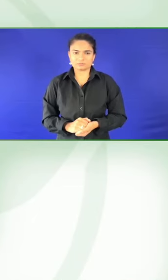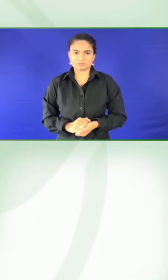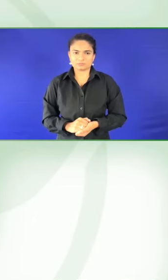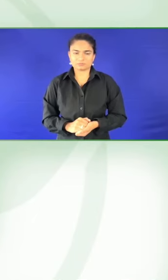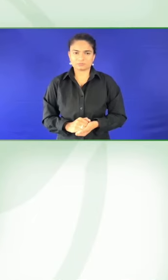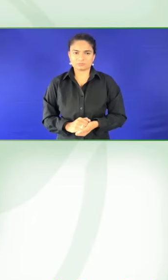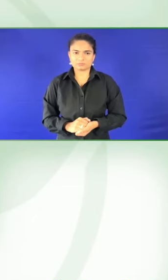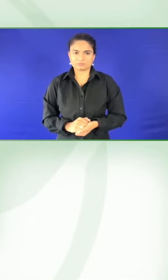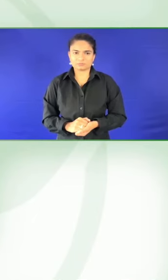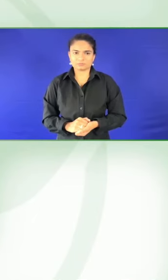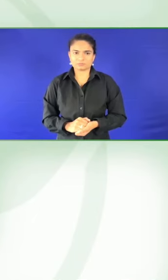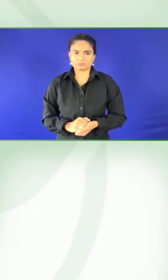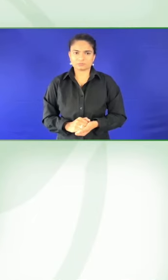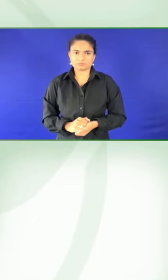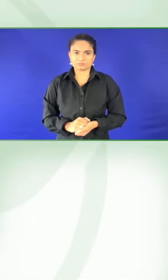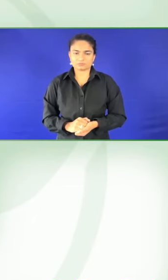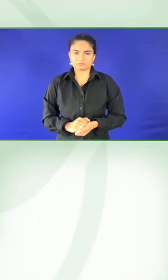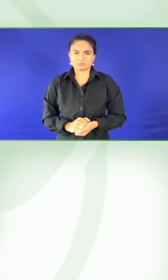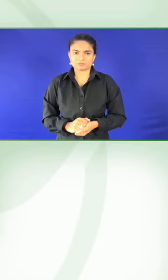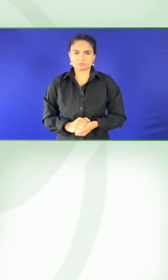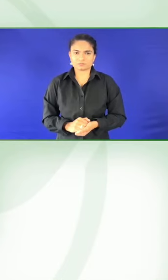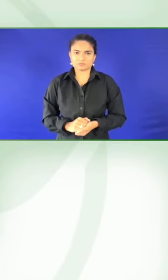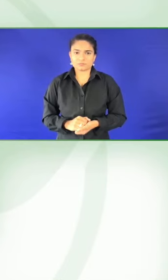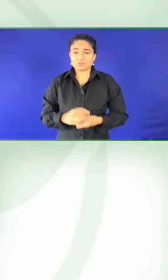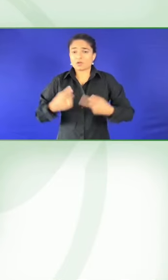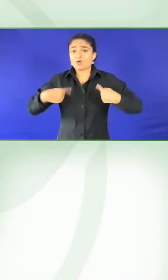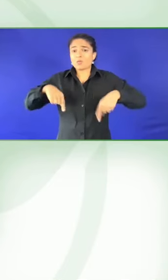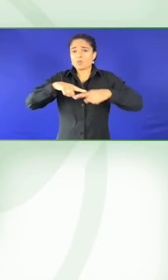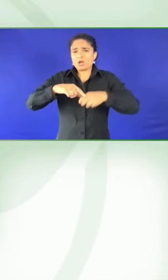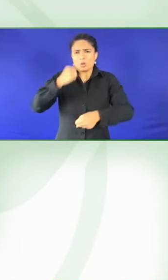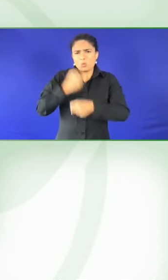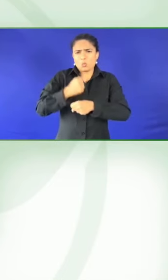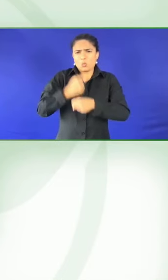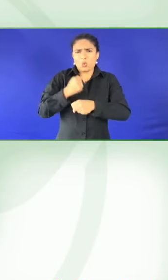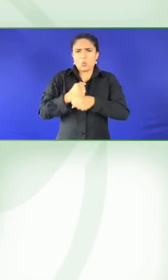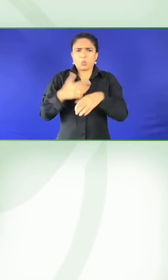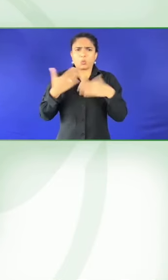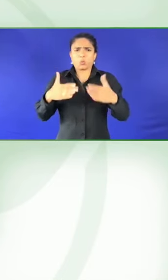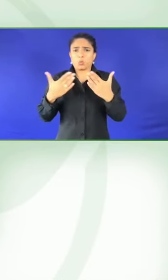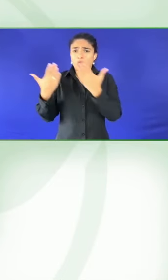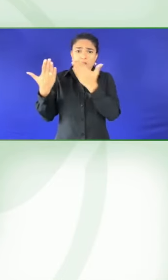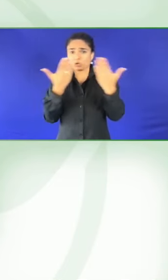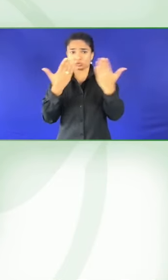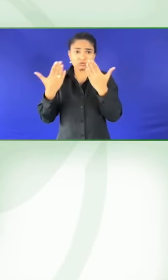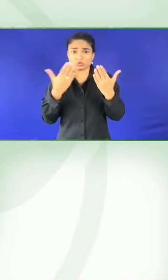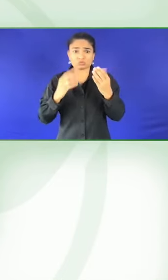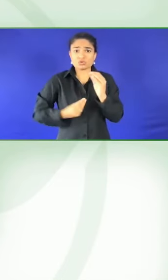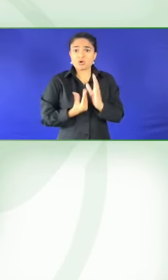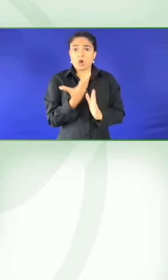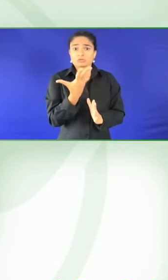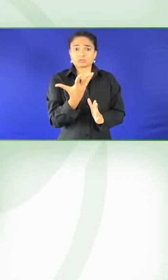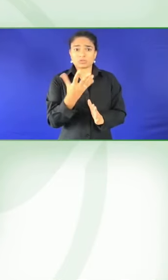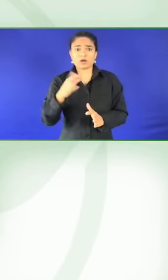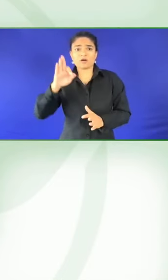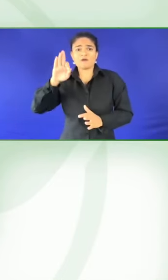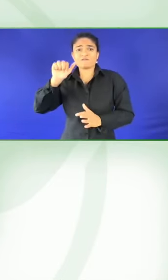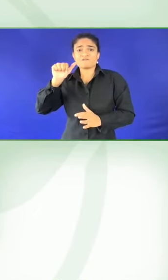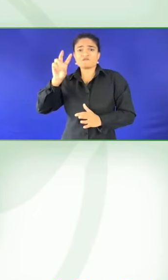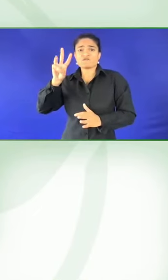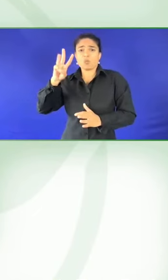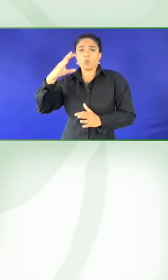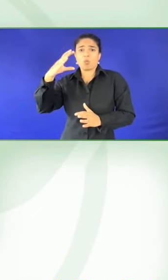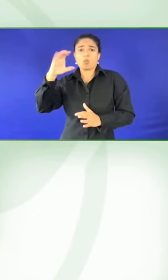Brazilian Sign Language because there is such a small offer of